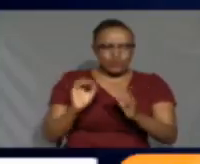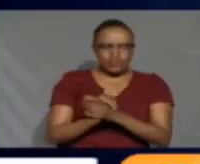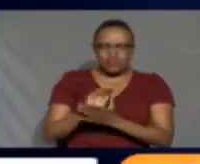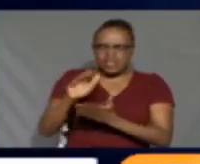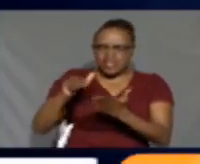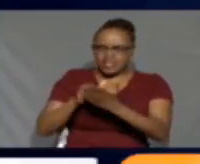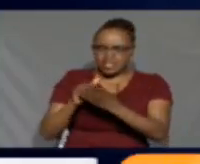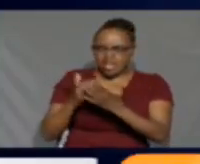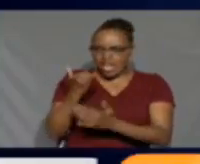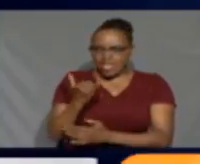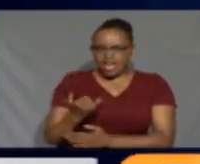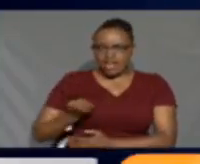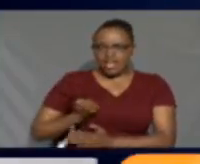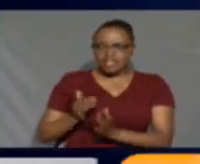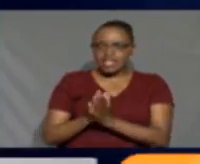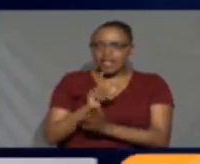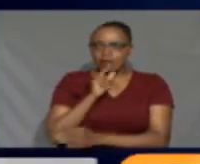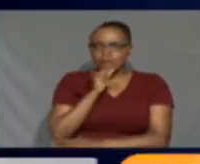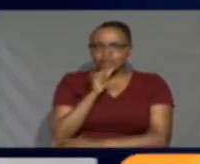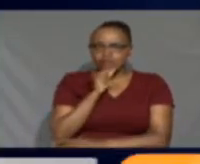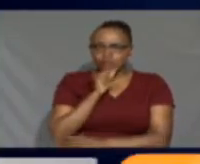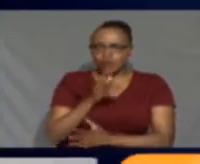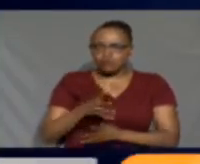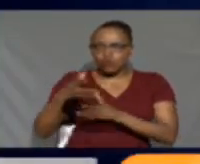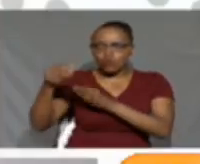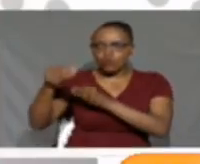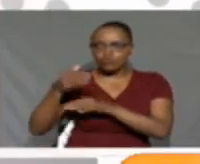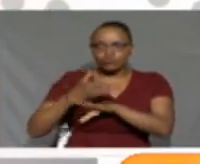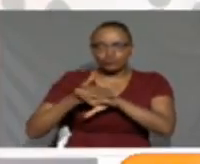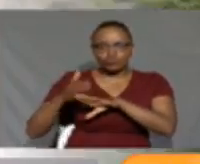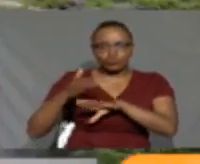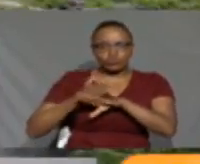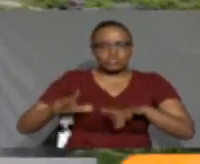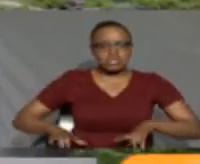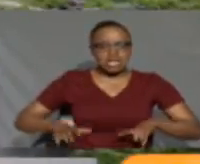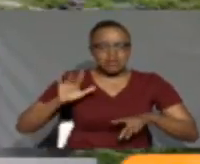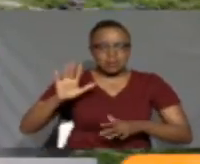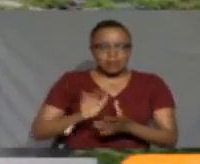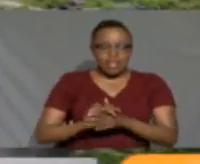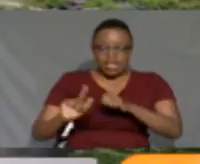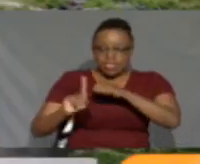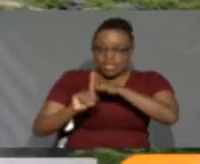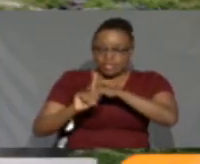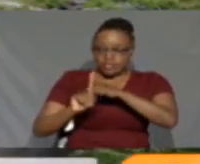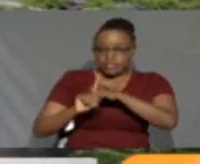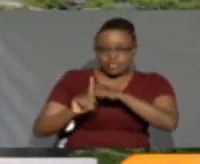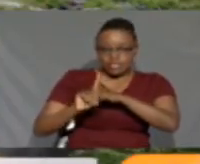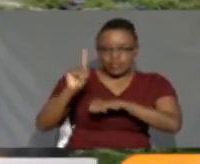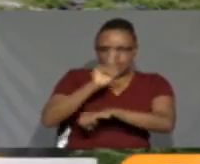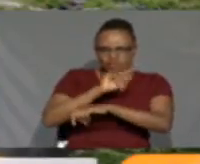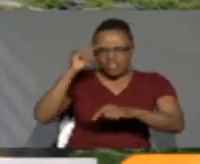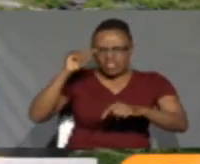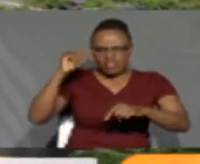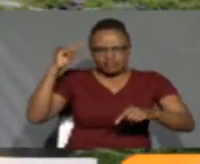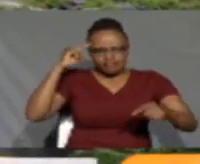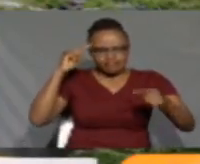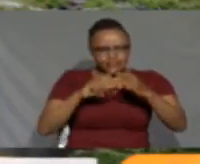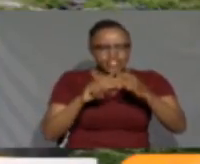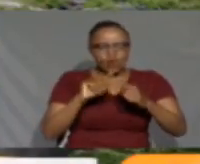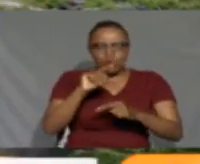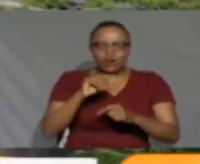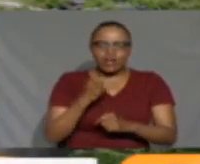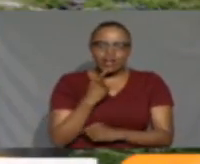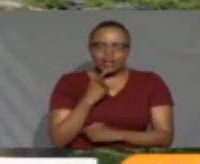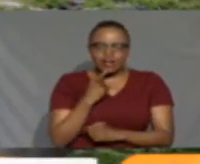where young girls and boys go there to waste their life. The 60-day operation targets 17,101